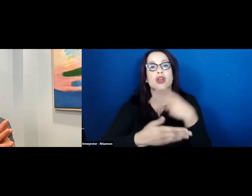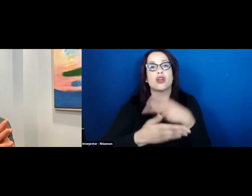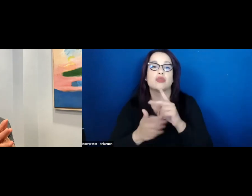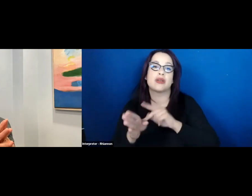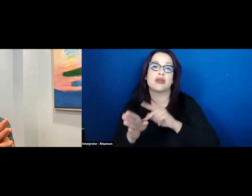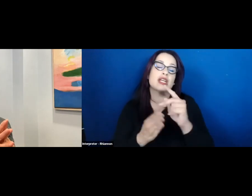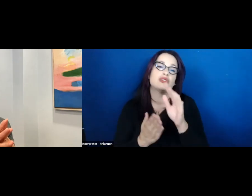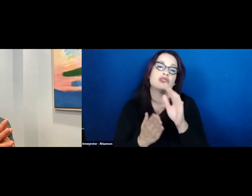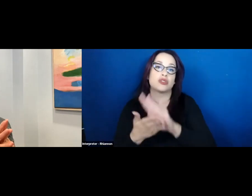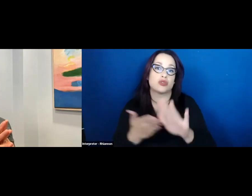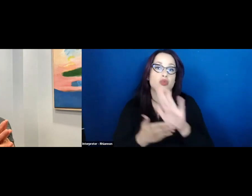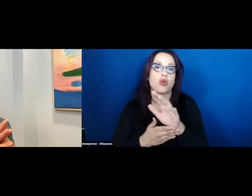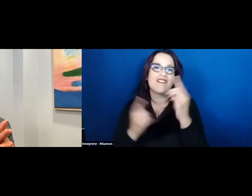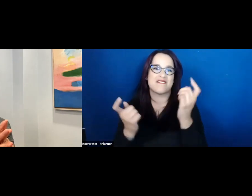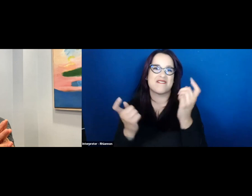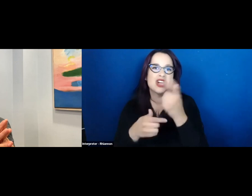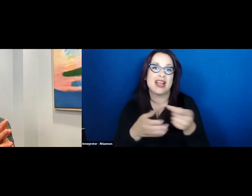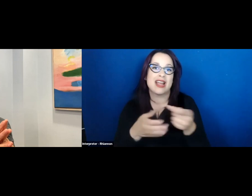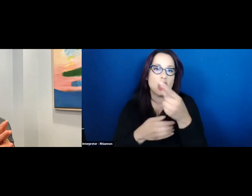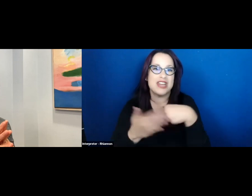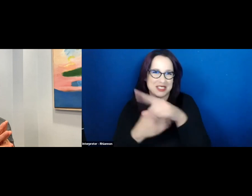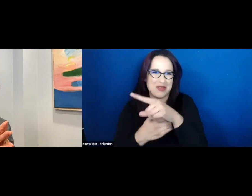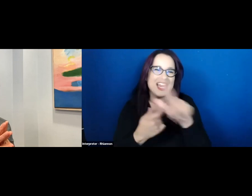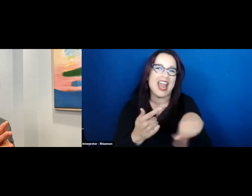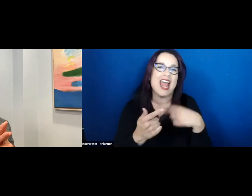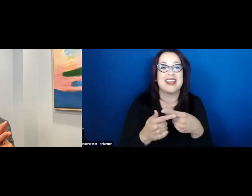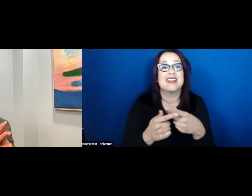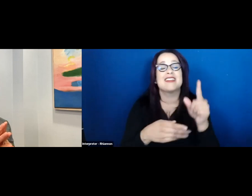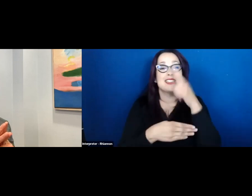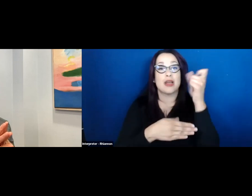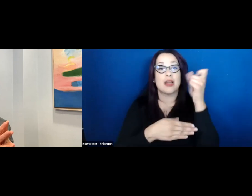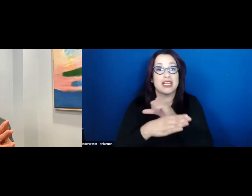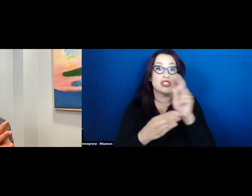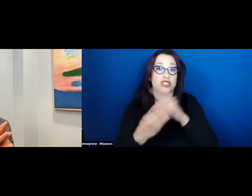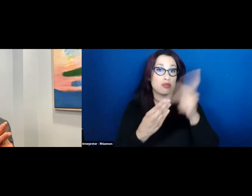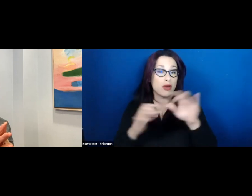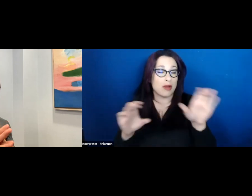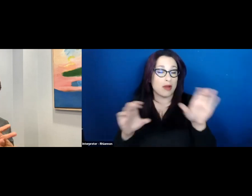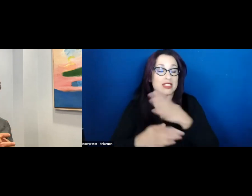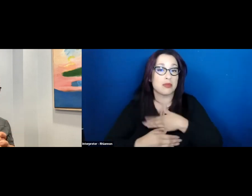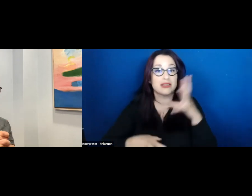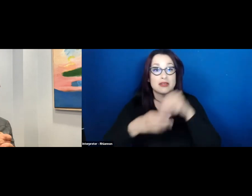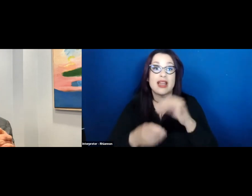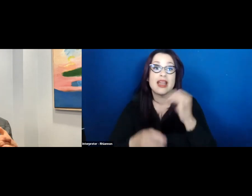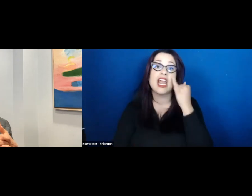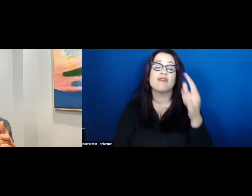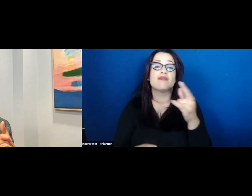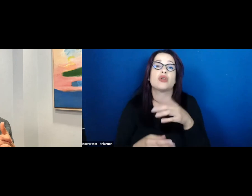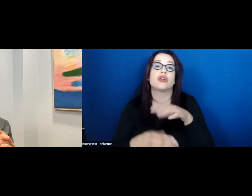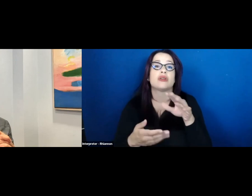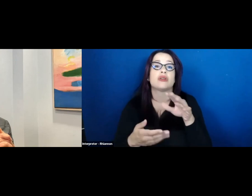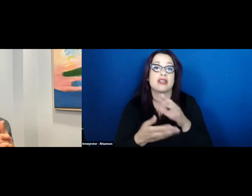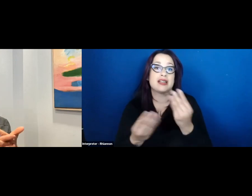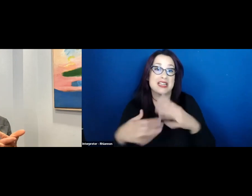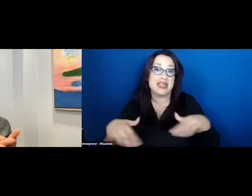please join us at the rest of the summer internship program activities if you're on the Bethesda campus campus I am in building